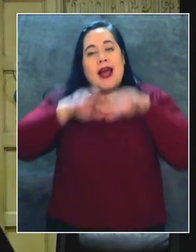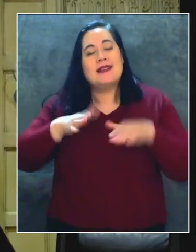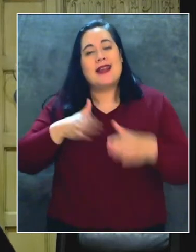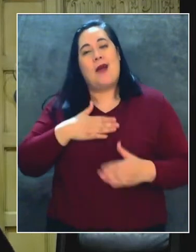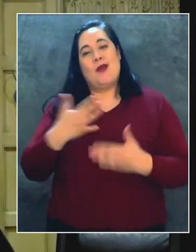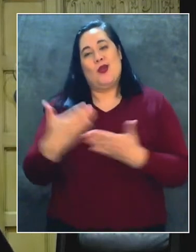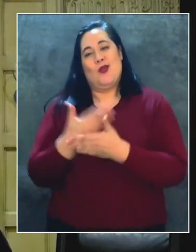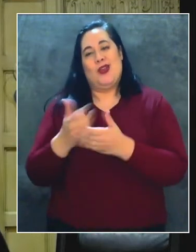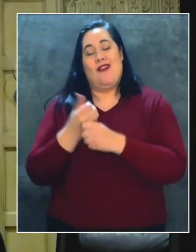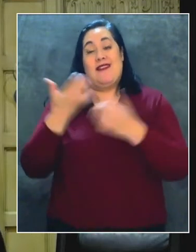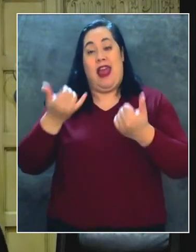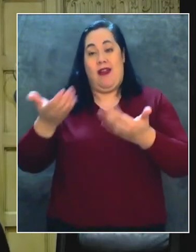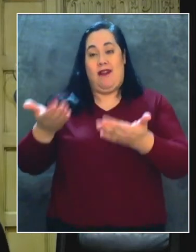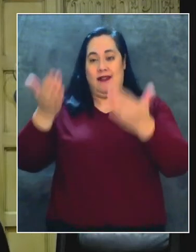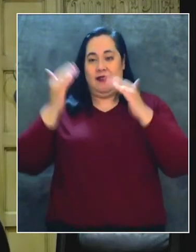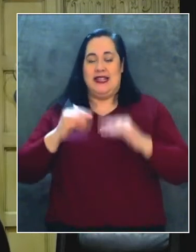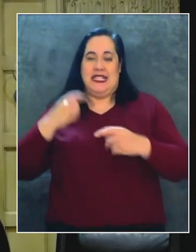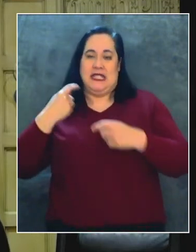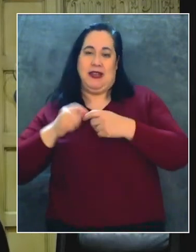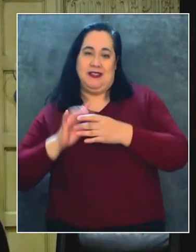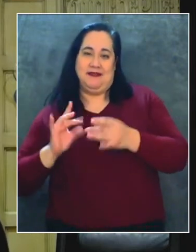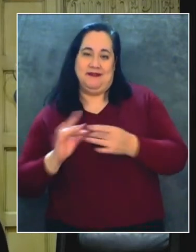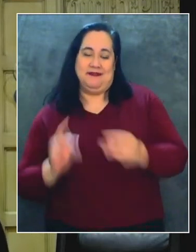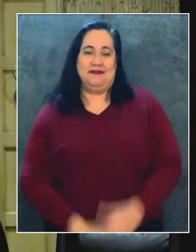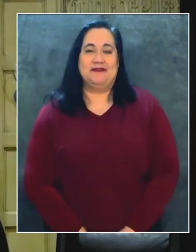new year as I turn to these remarks in Spanish.